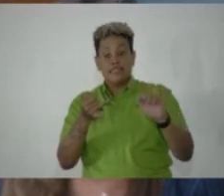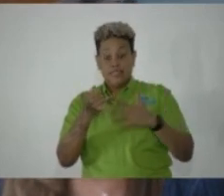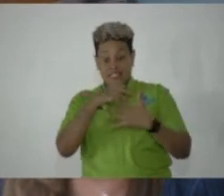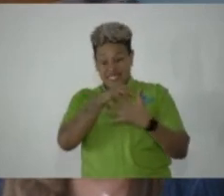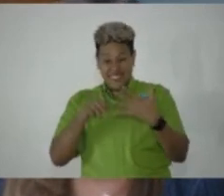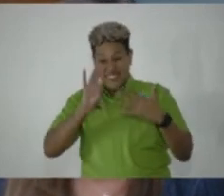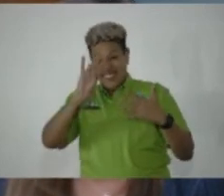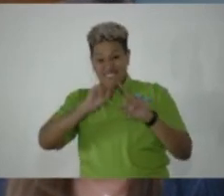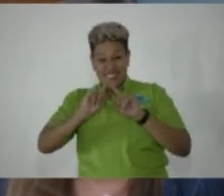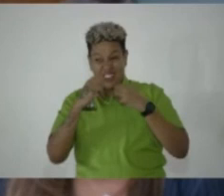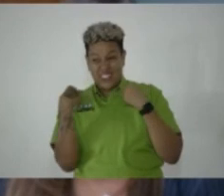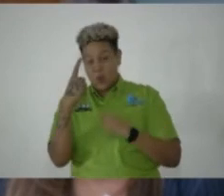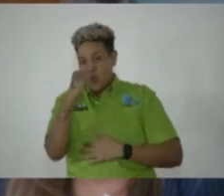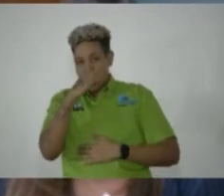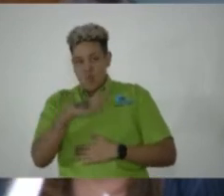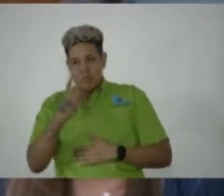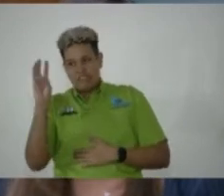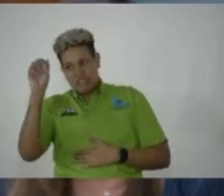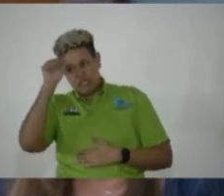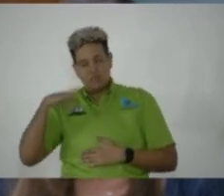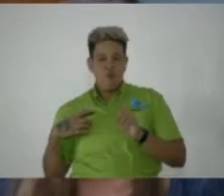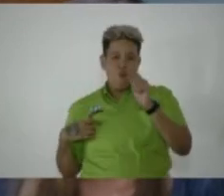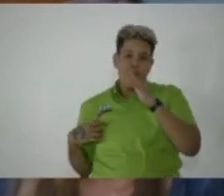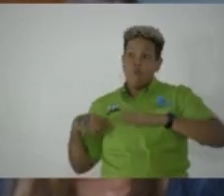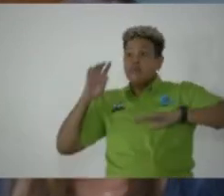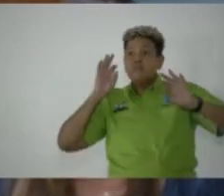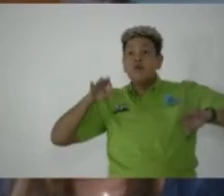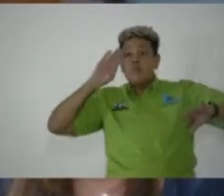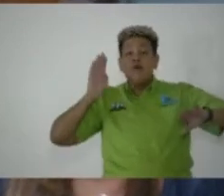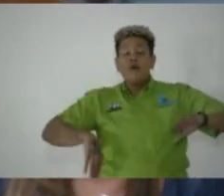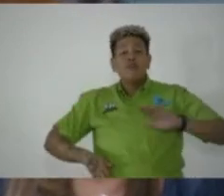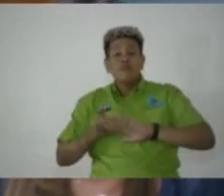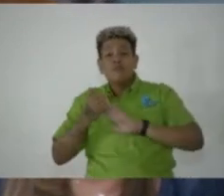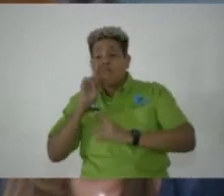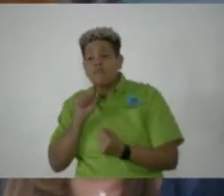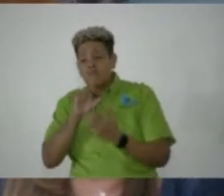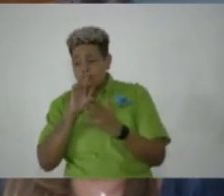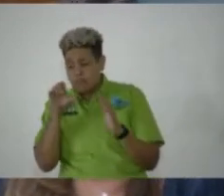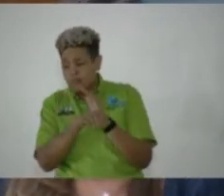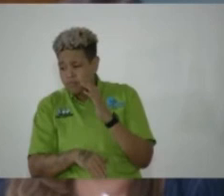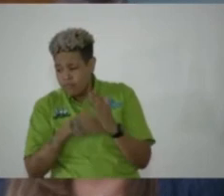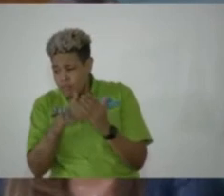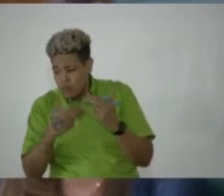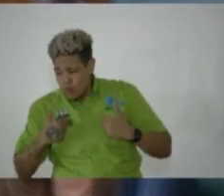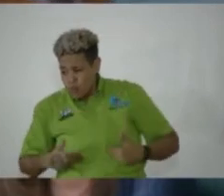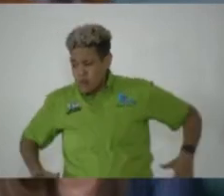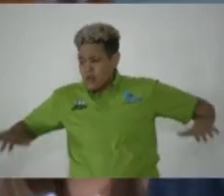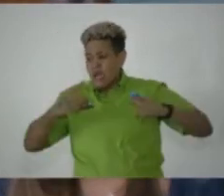men and one woman were determined at all costs to confront the crimes against humanity